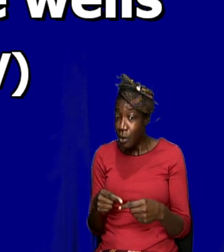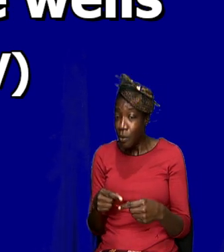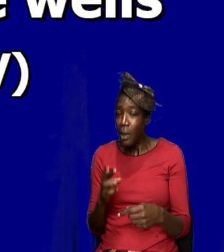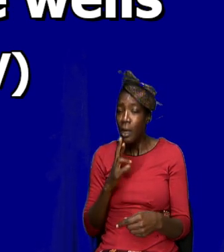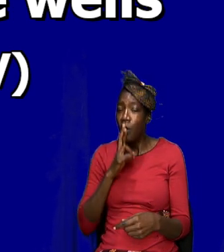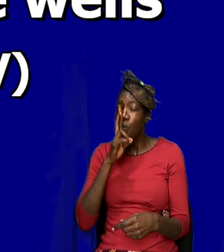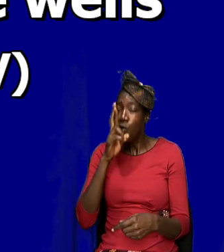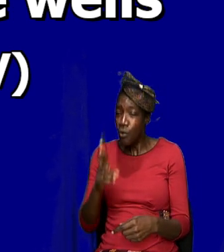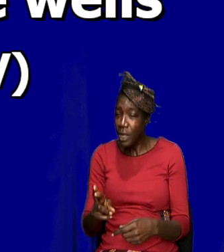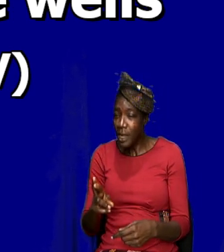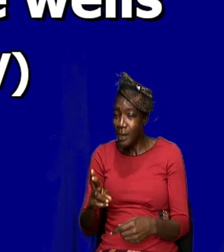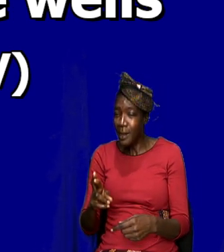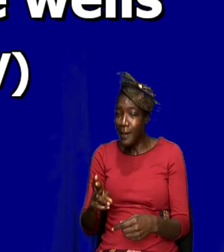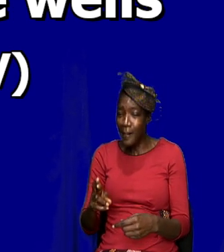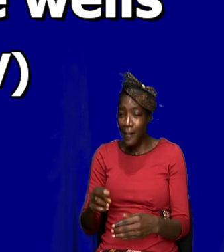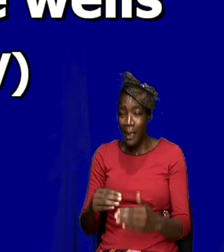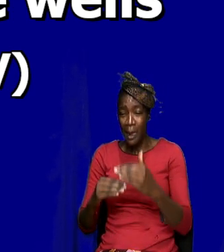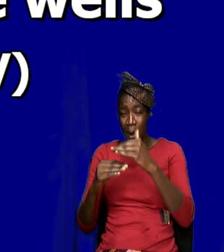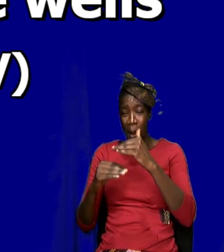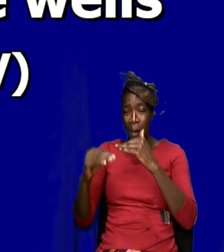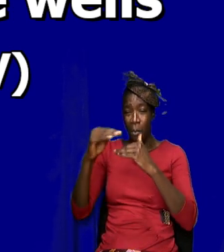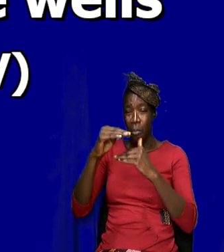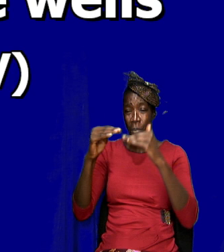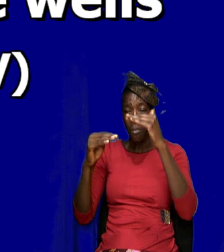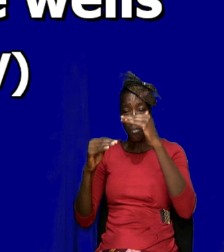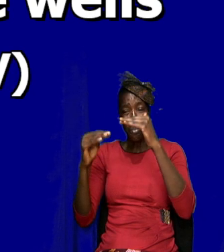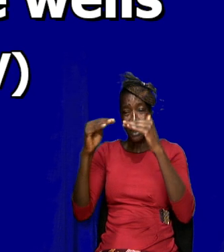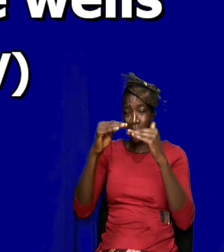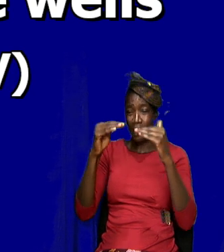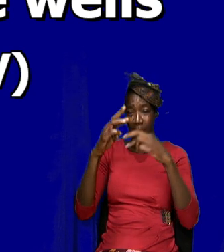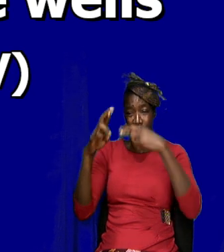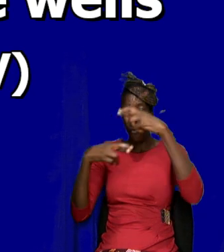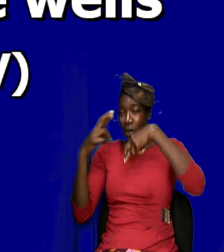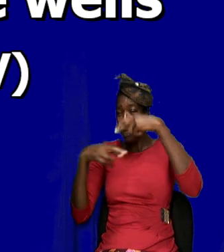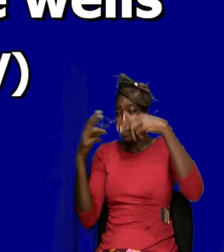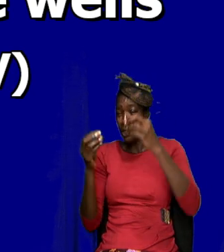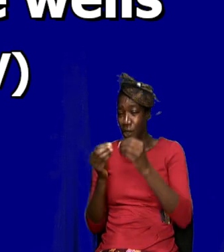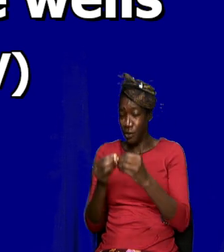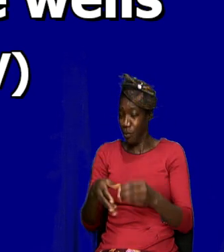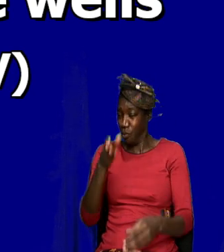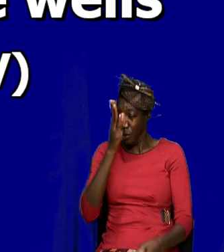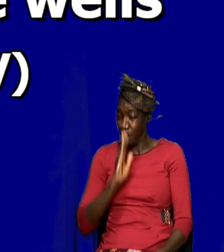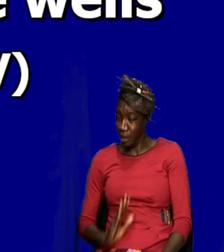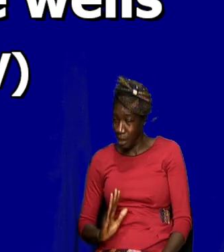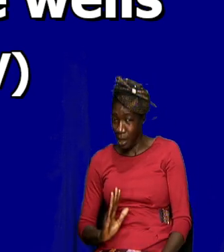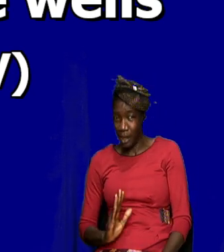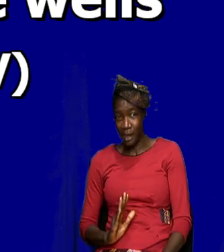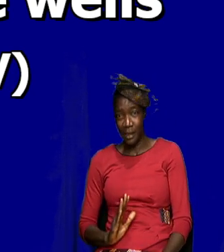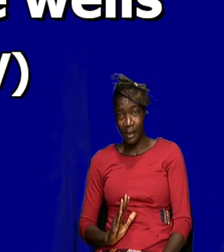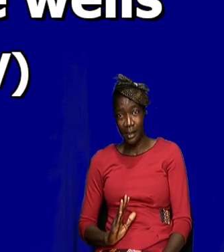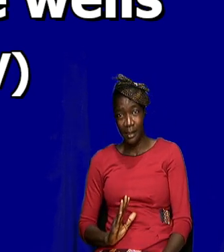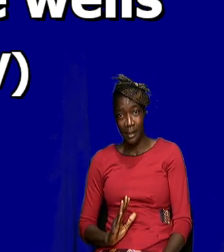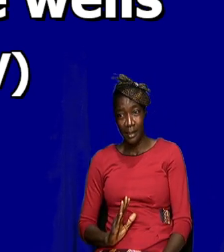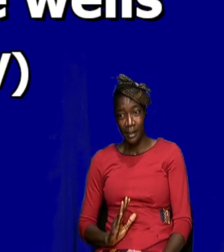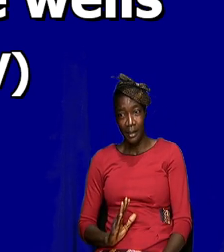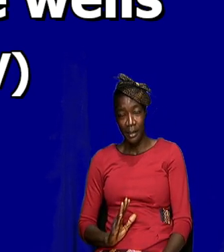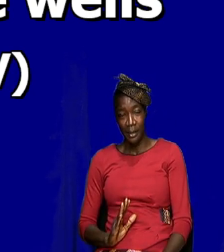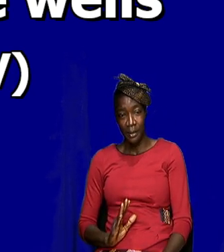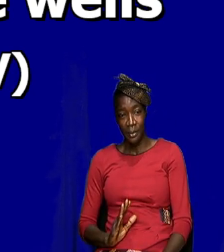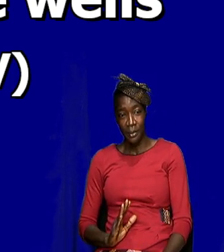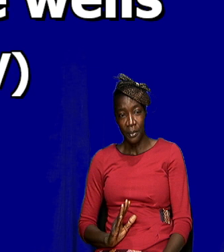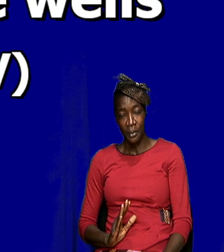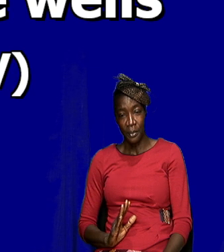strides into God or making strides in Christendom or making strides